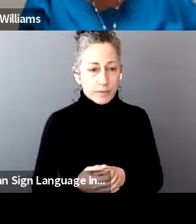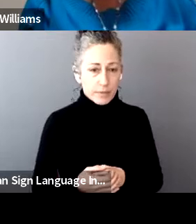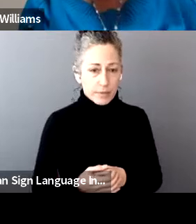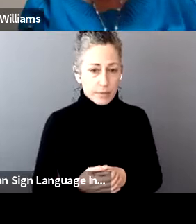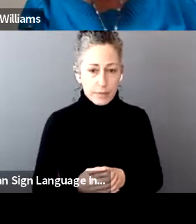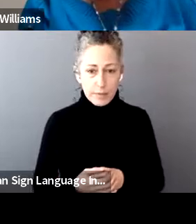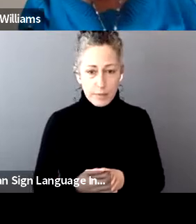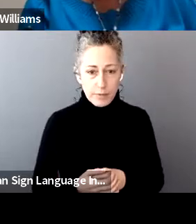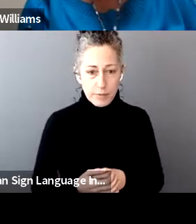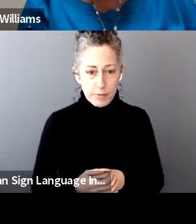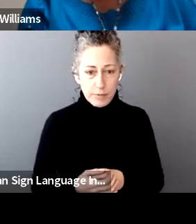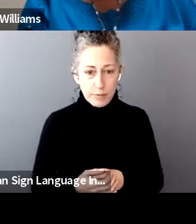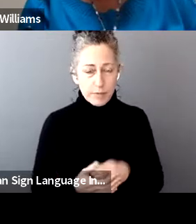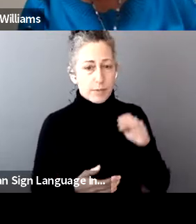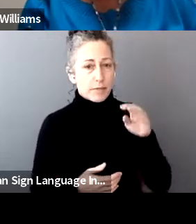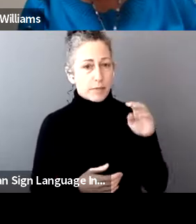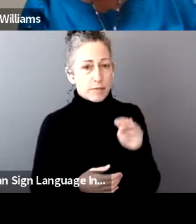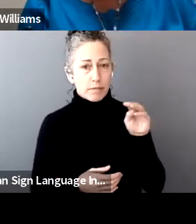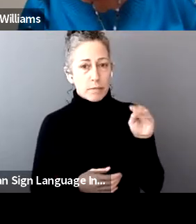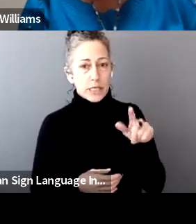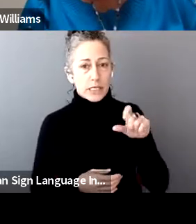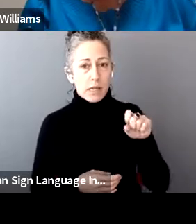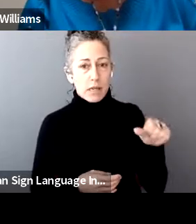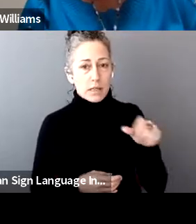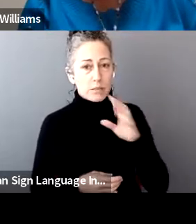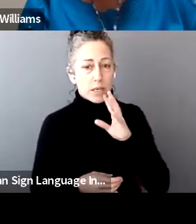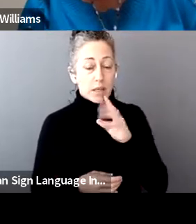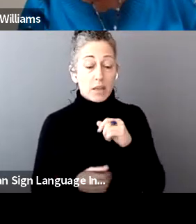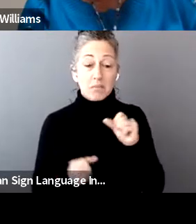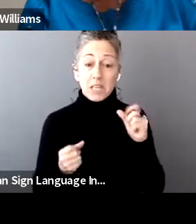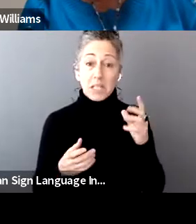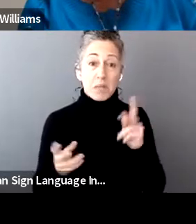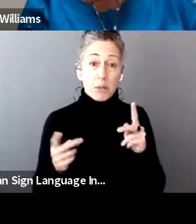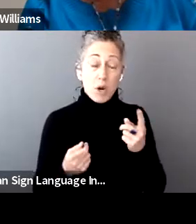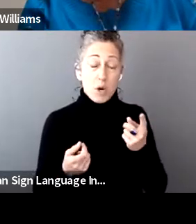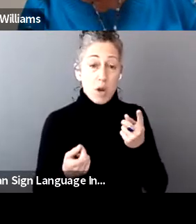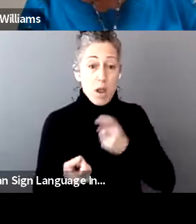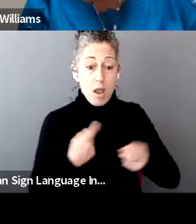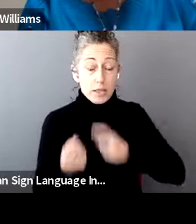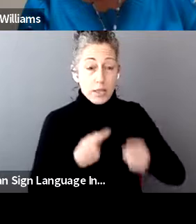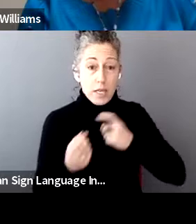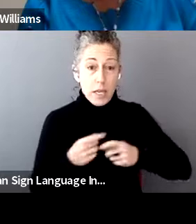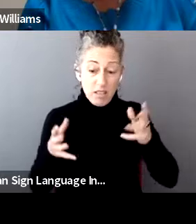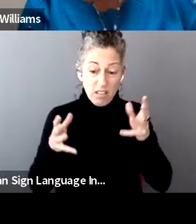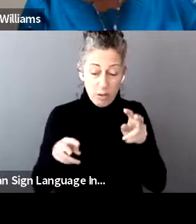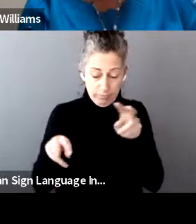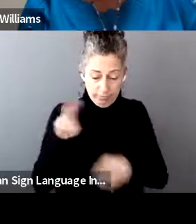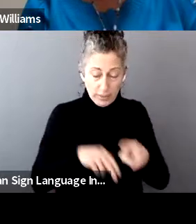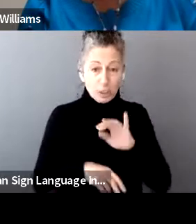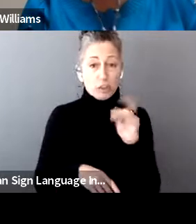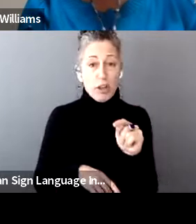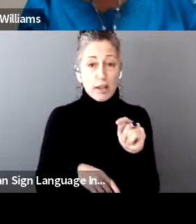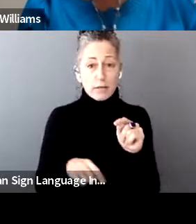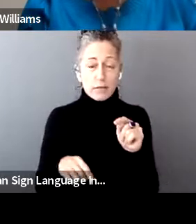Very good. And by the way, our questions are coming in. Keep them coming. We will answer them some as we go, some at the end.